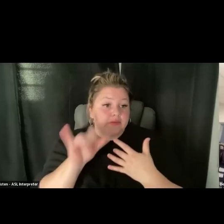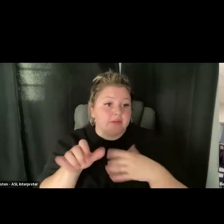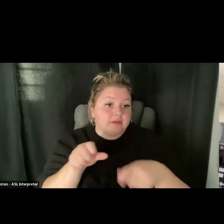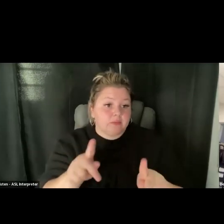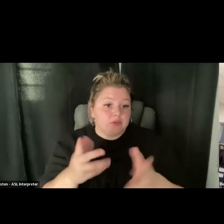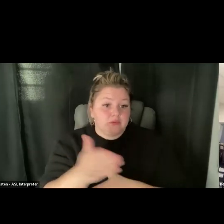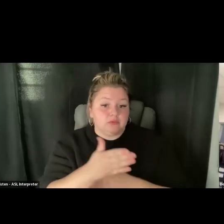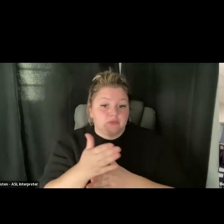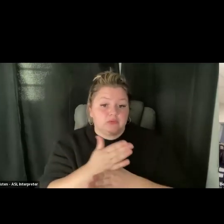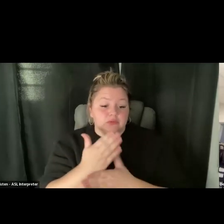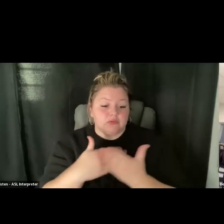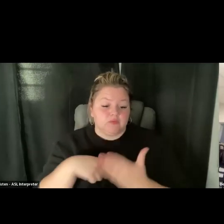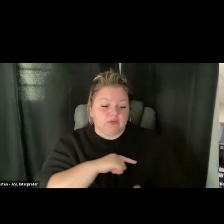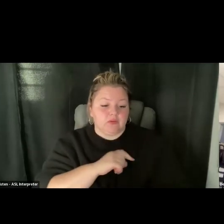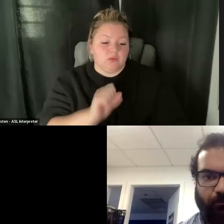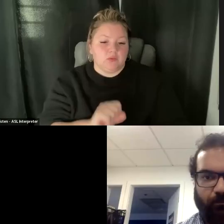of our work.